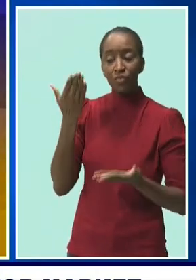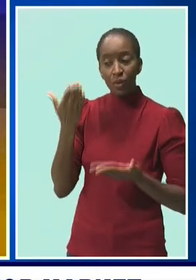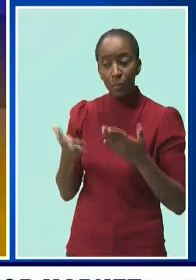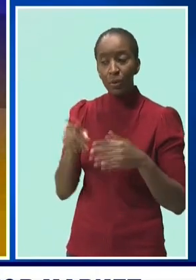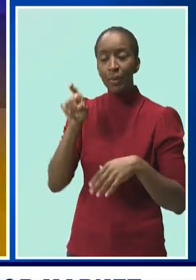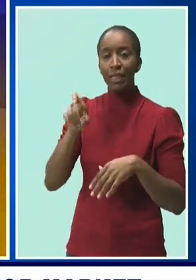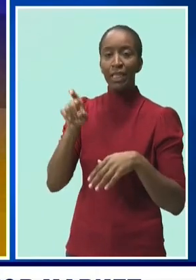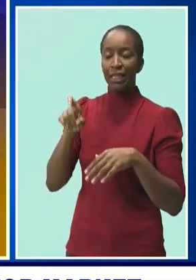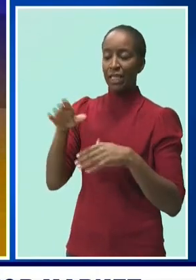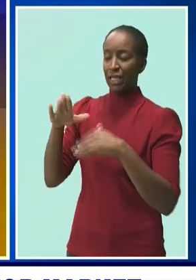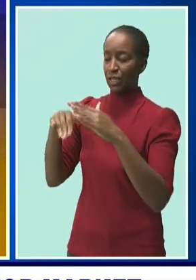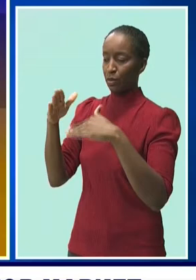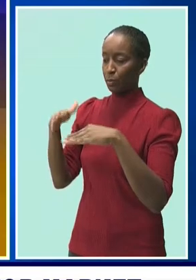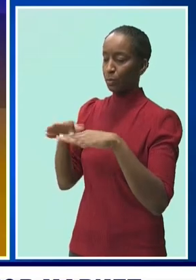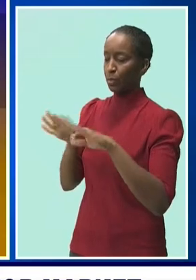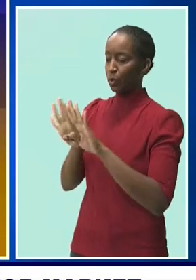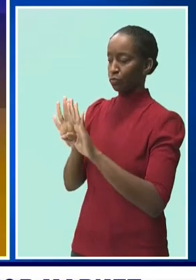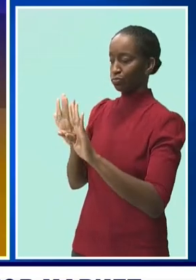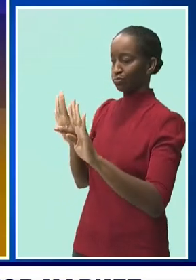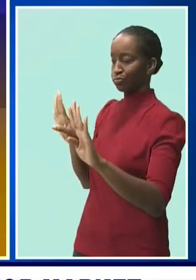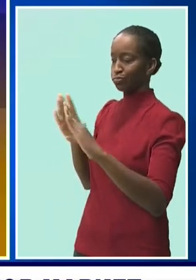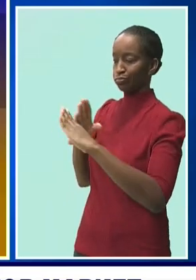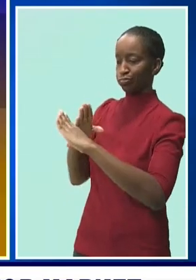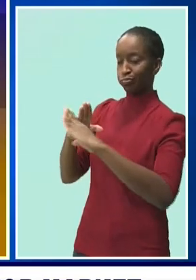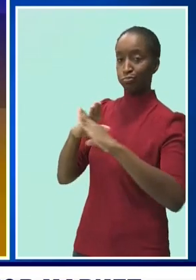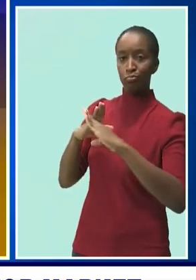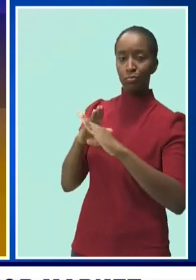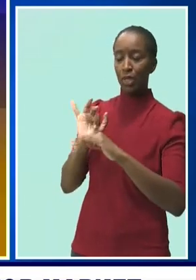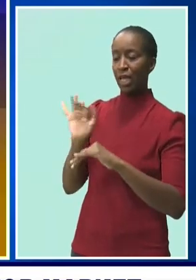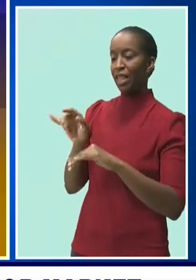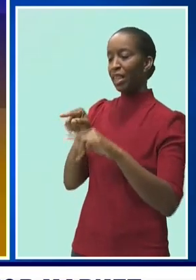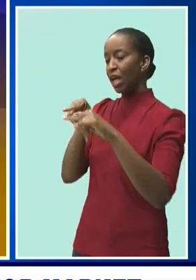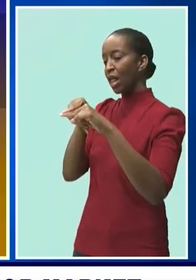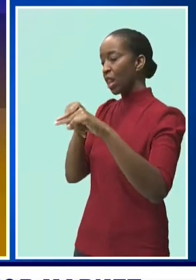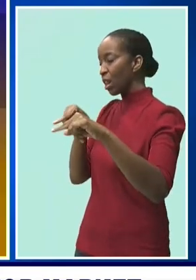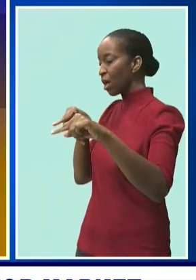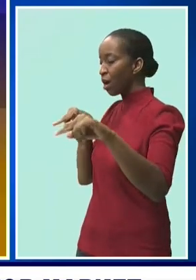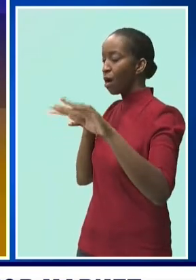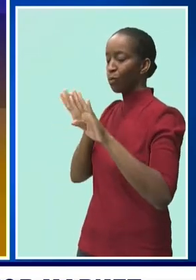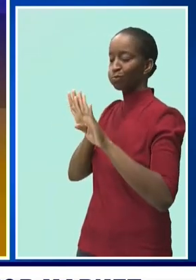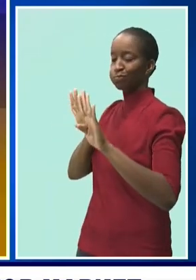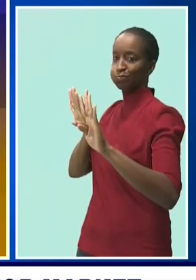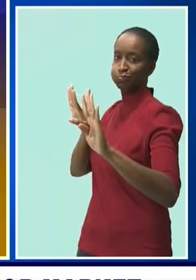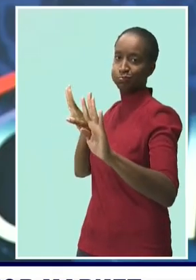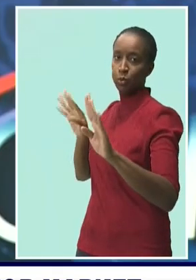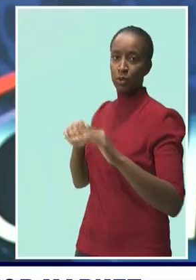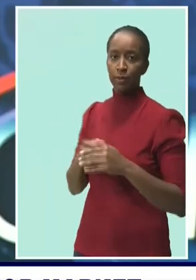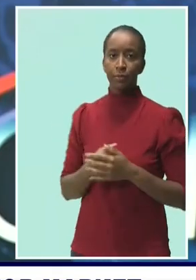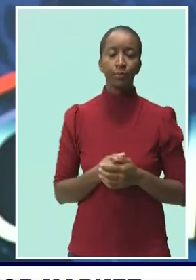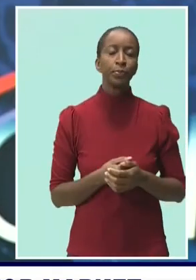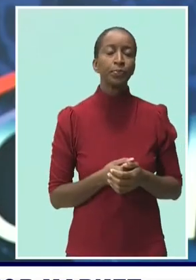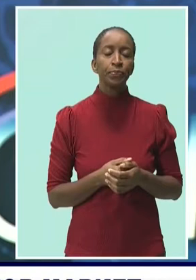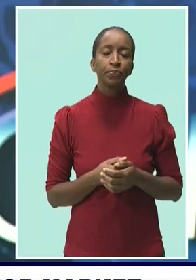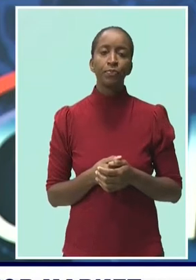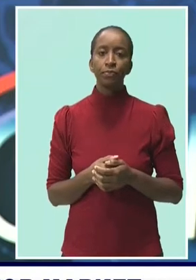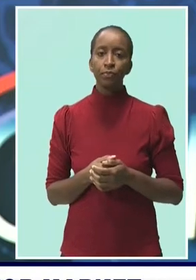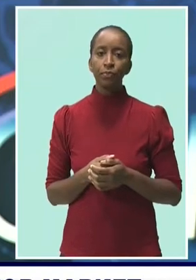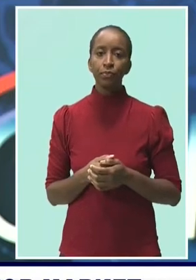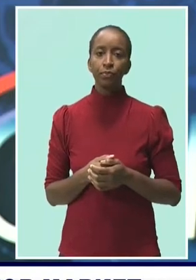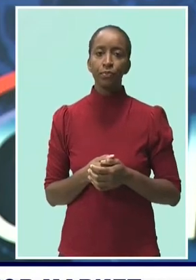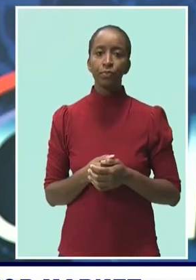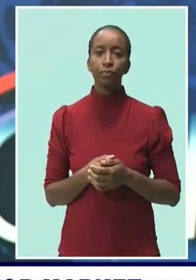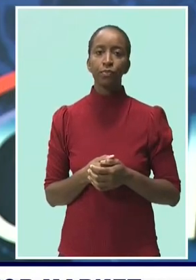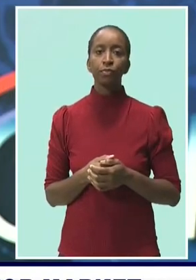that area and indeed enclosing the full stretch of the marketplace. Mr. Thorne